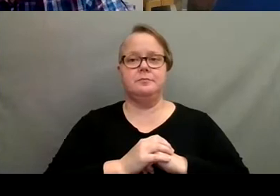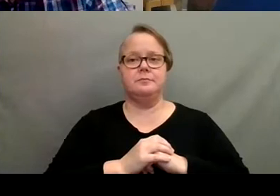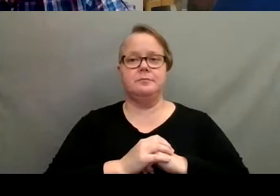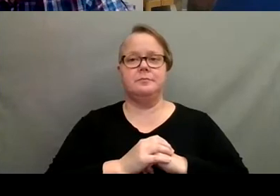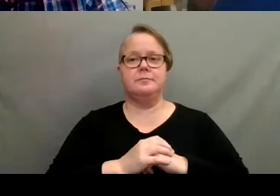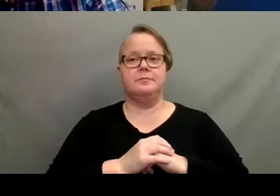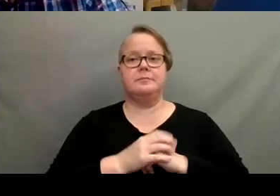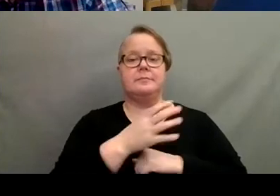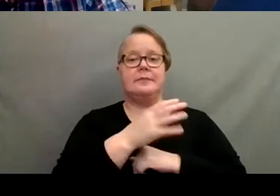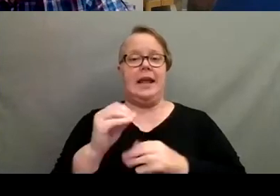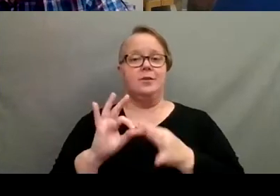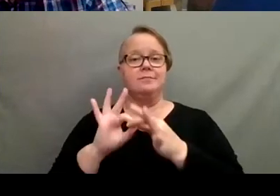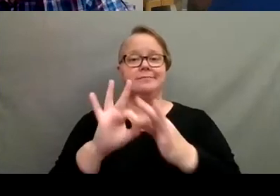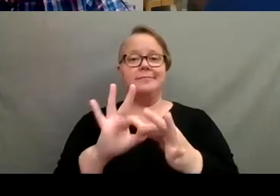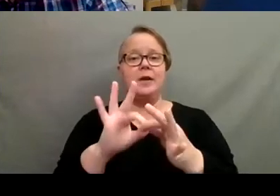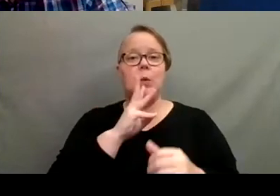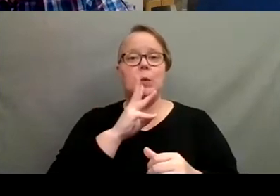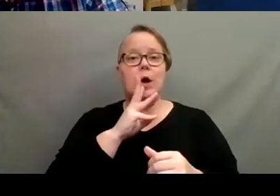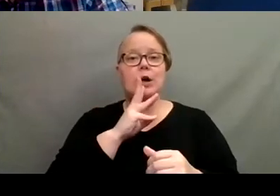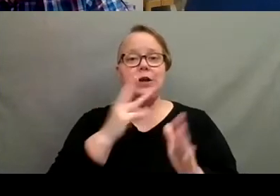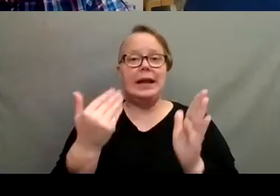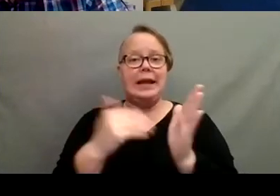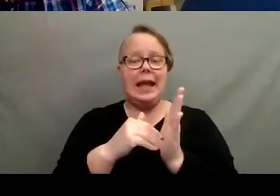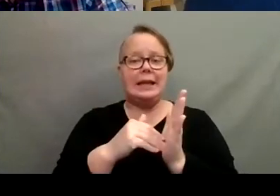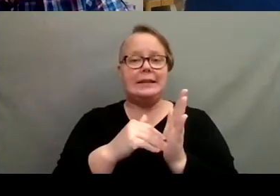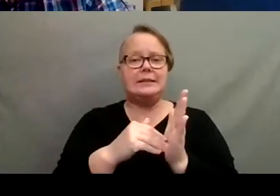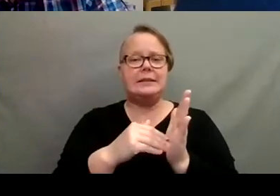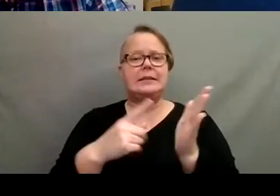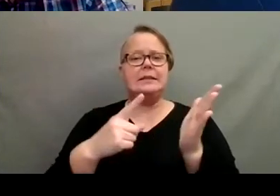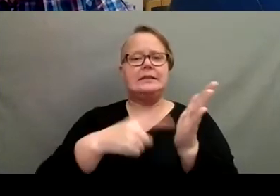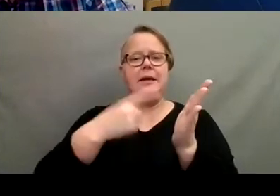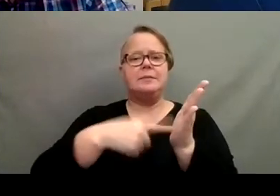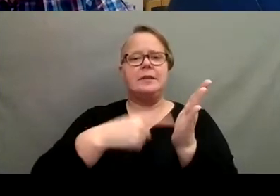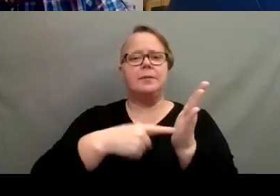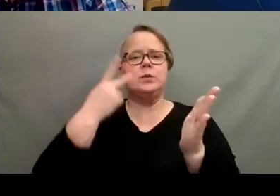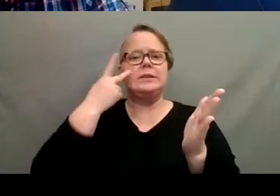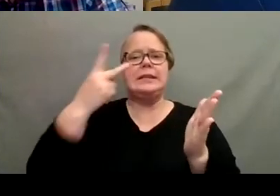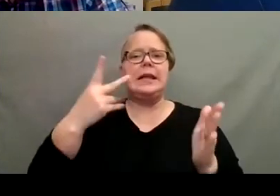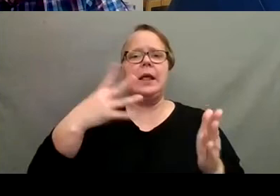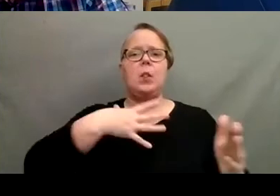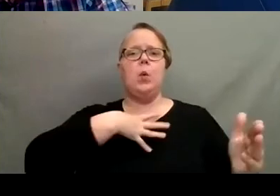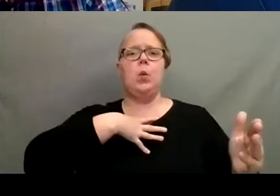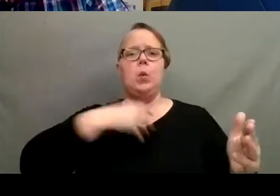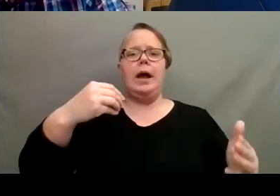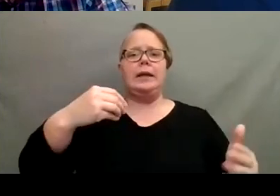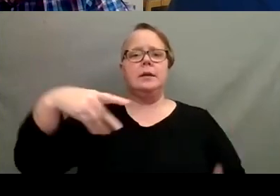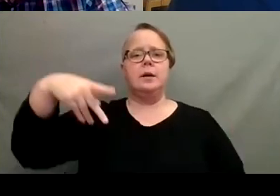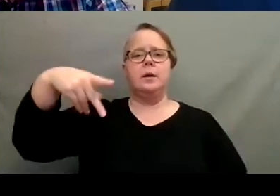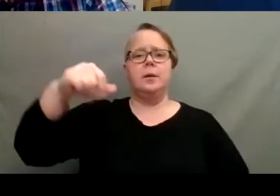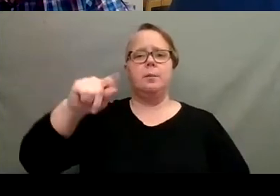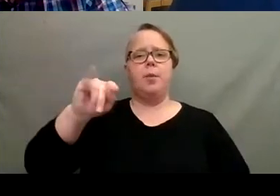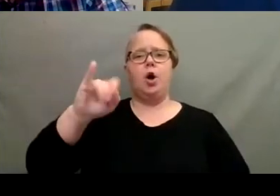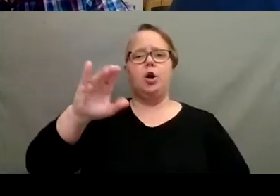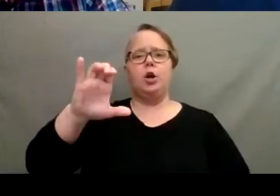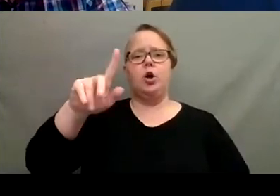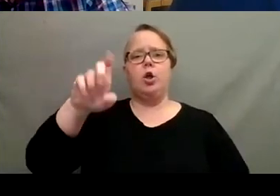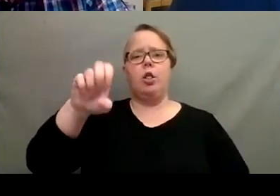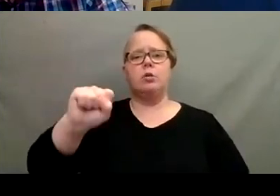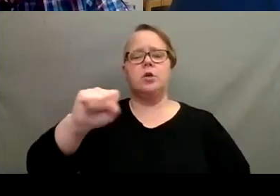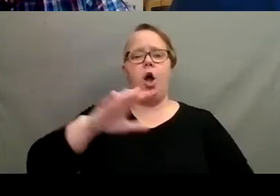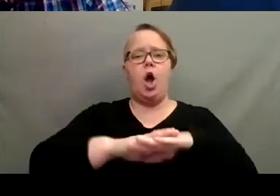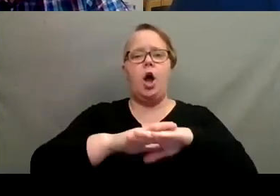And relating to our watering again, sometimes we see like the white particles on our potting soil surface.